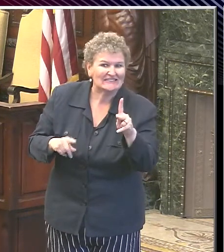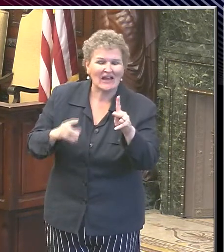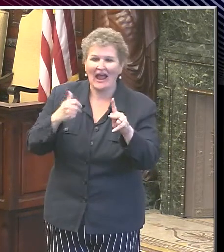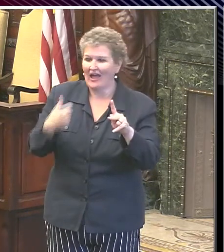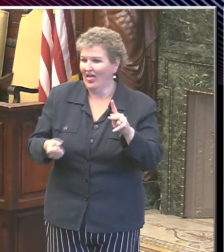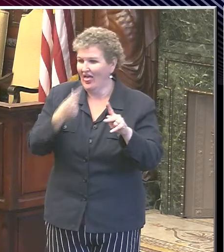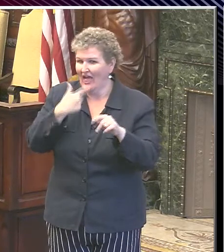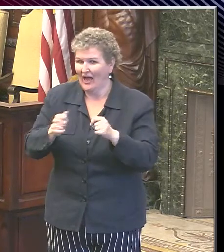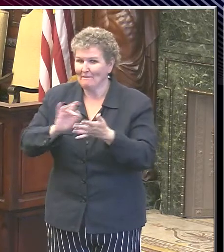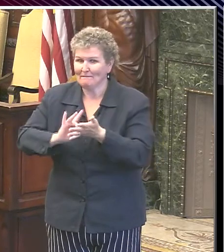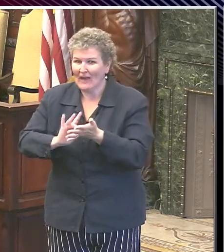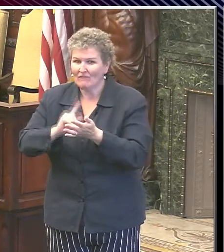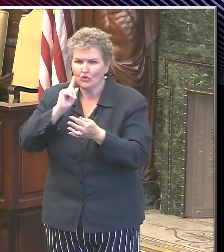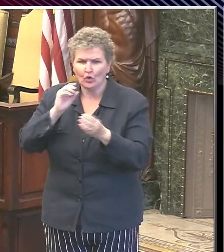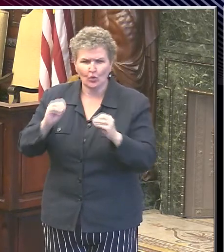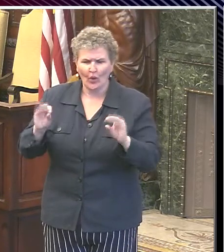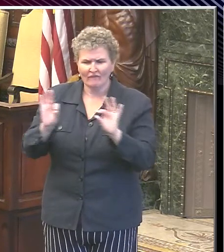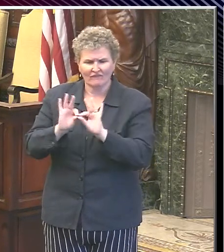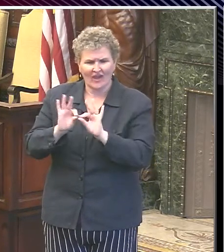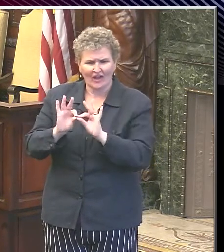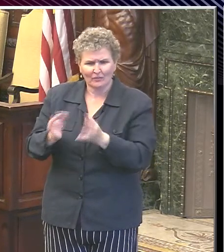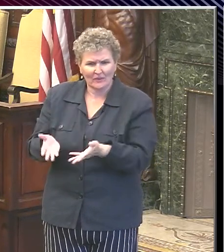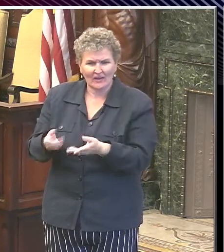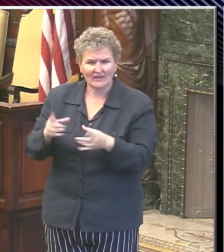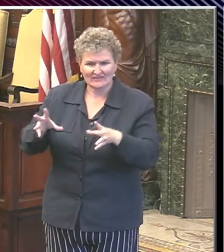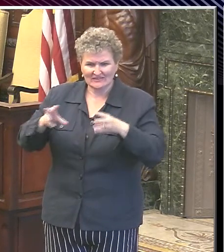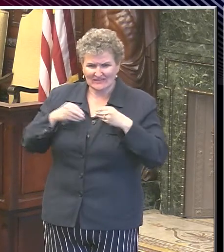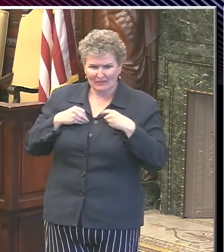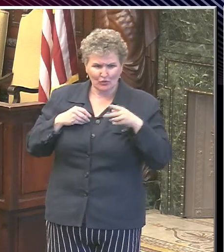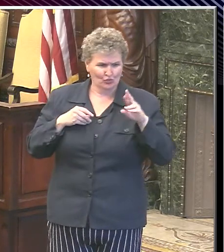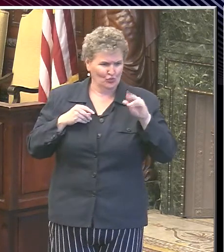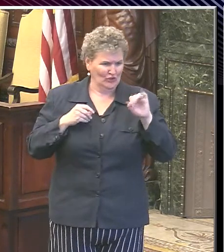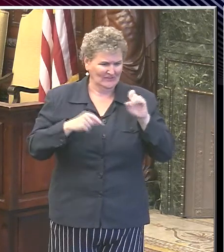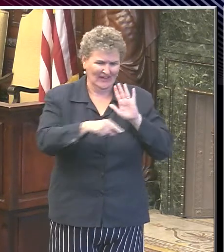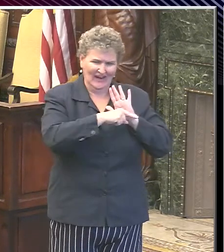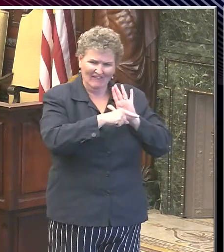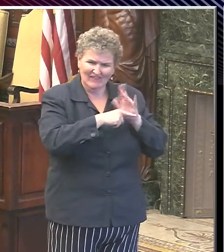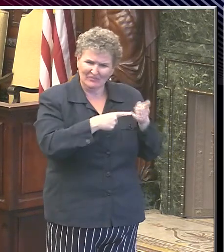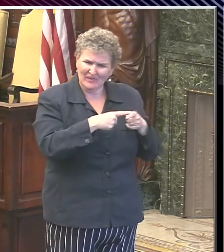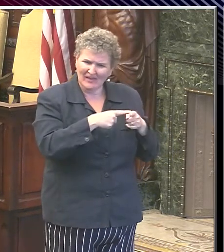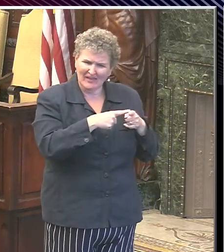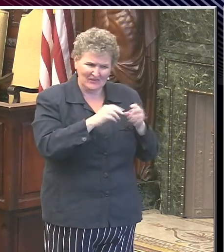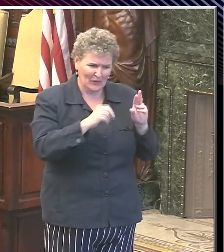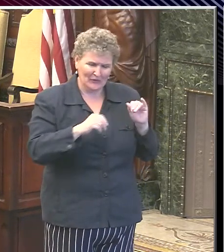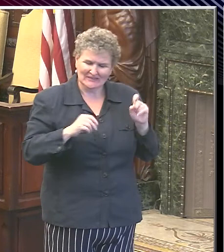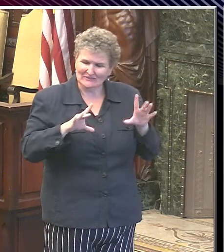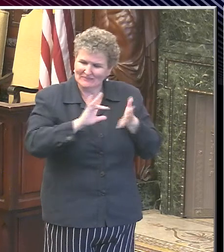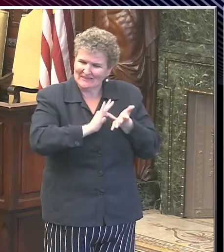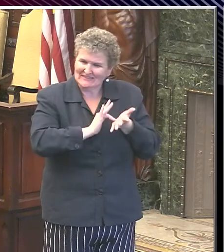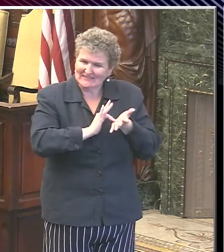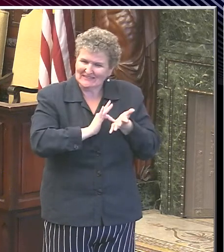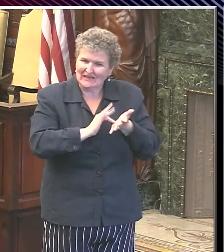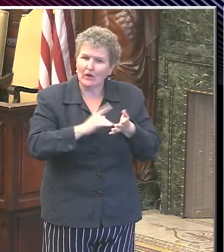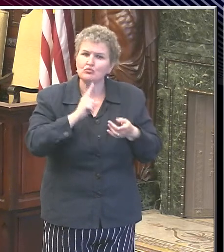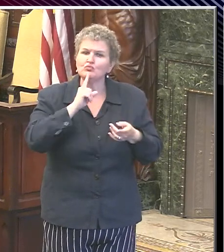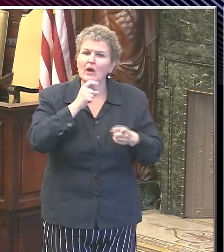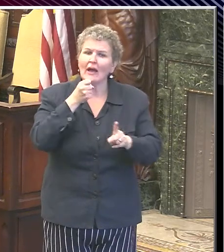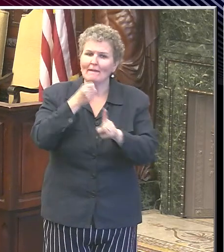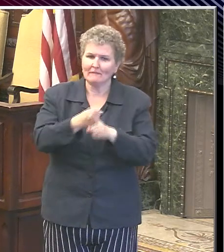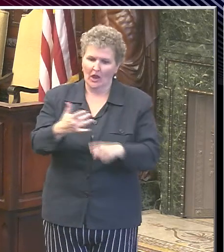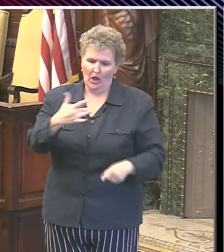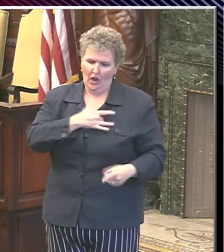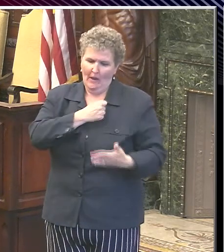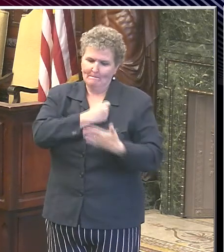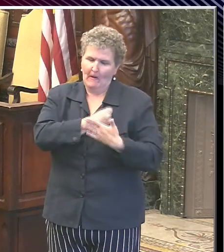any value. You would just be taking those risks. Specifically with hydroxychloroquine, there's concern about heart rhythm problems where your heart flutters and